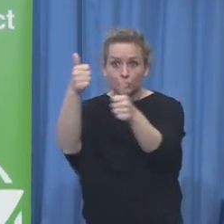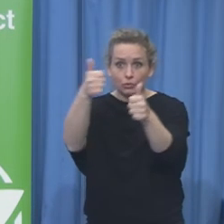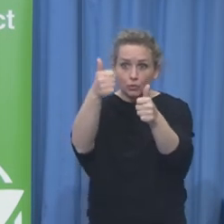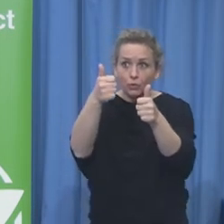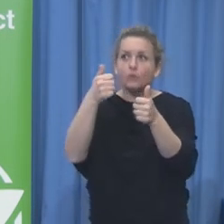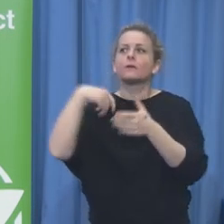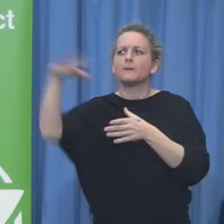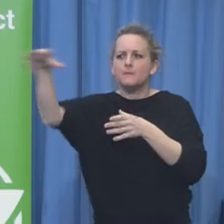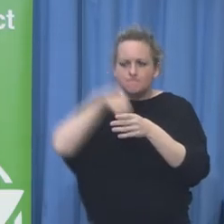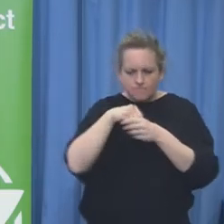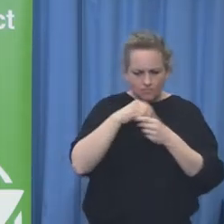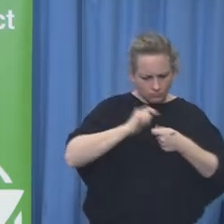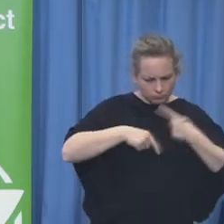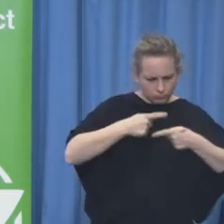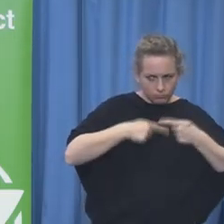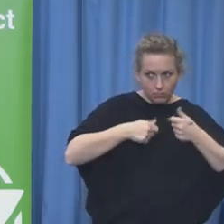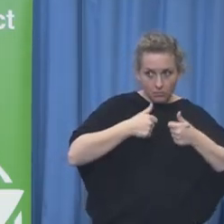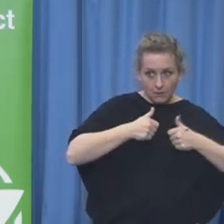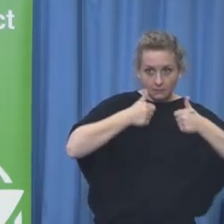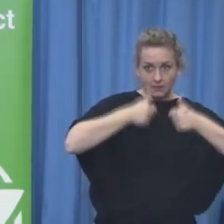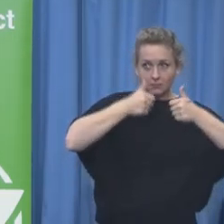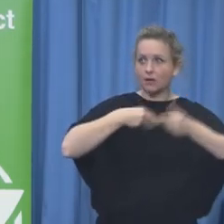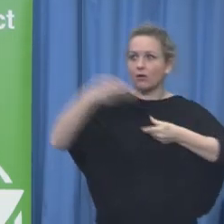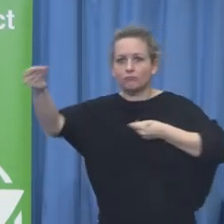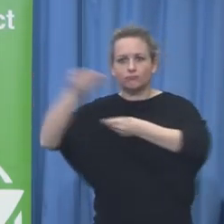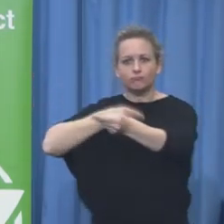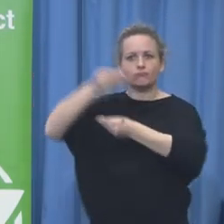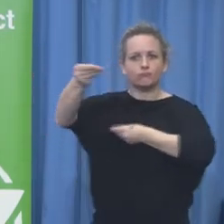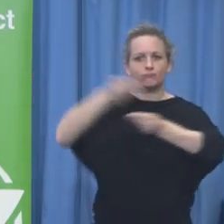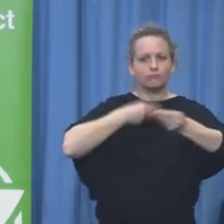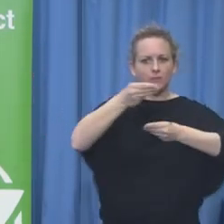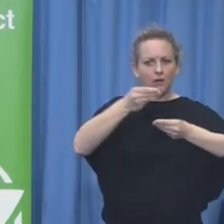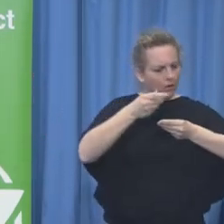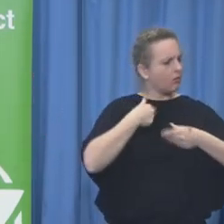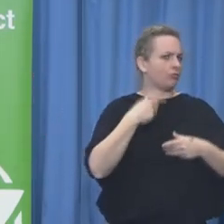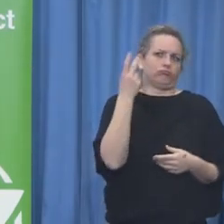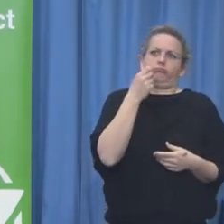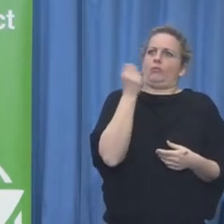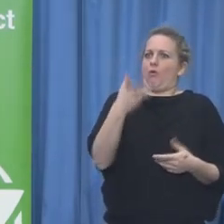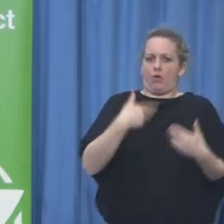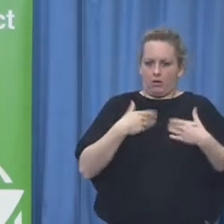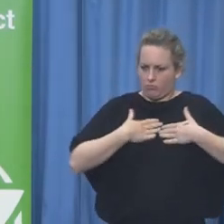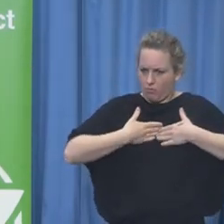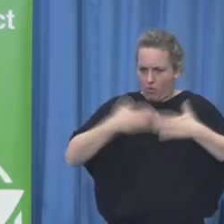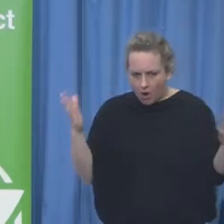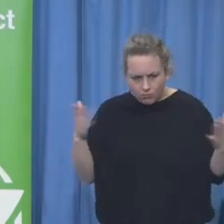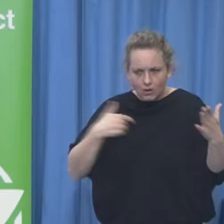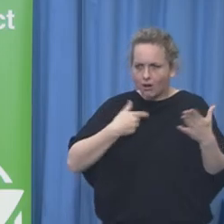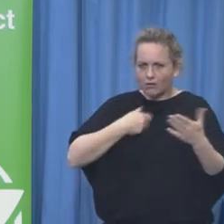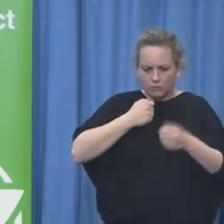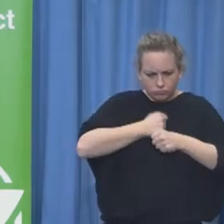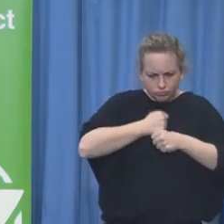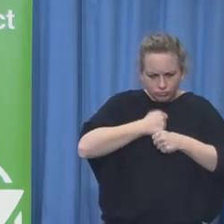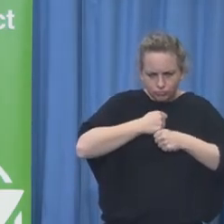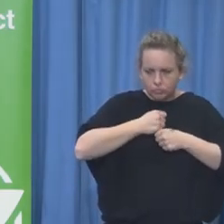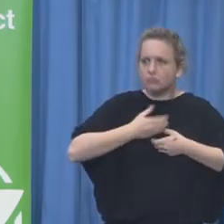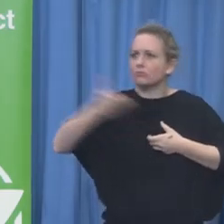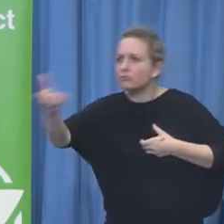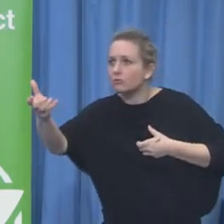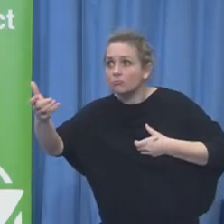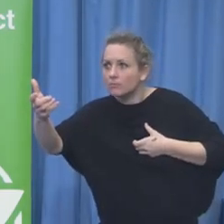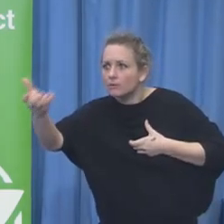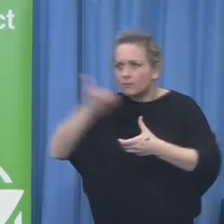from each other in a way that really has an impact. And can I just pick up on something that we talk about a lot? So this